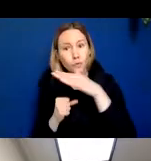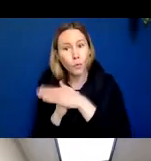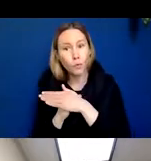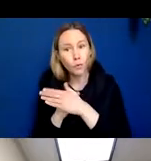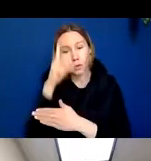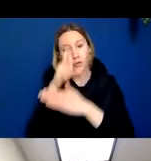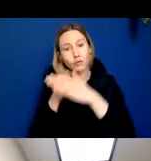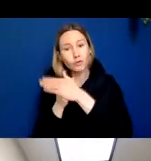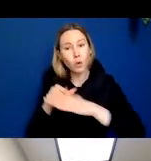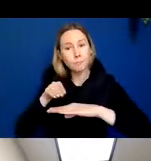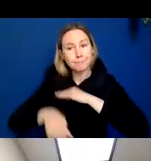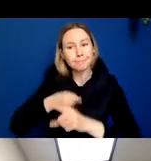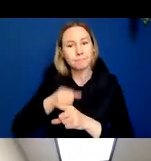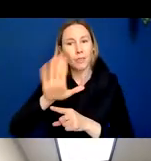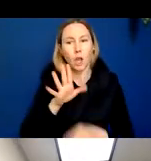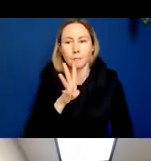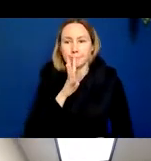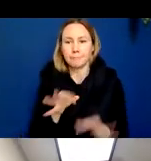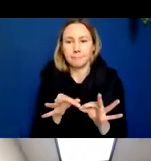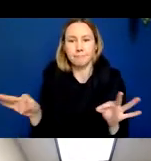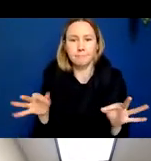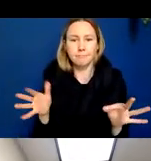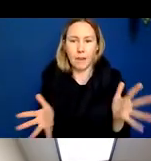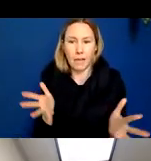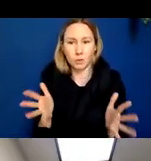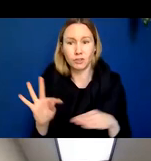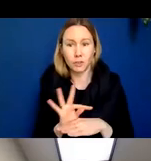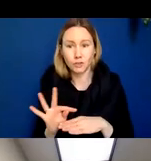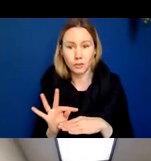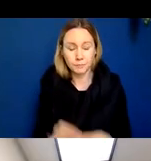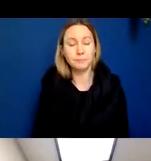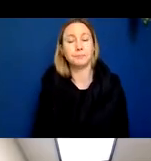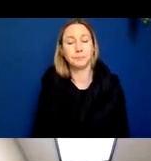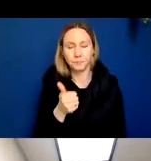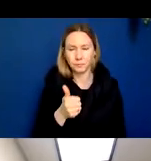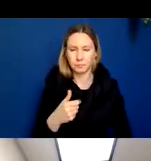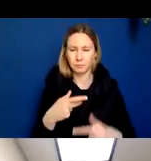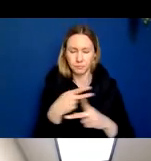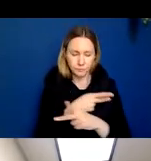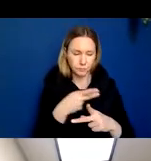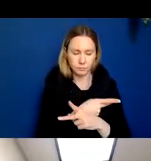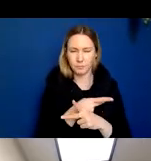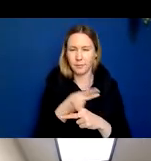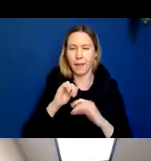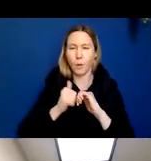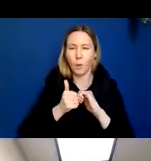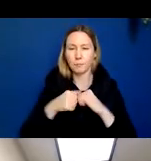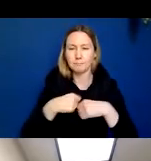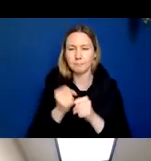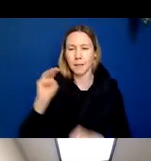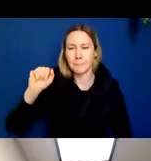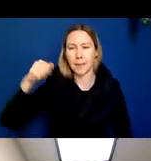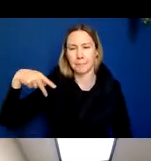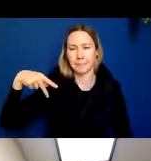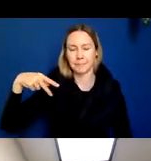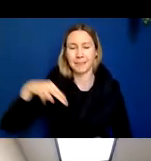language function. And he basically mapped out regions of the brain that were solely dedicated to language, our